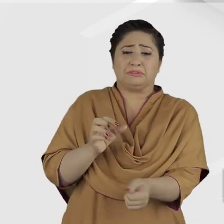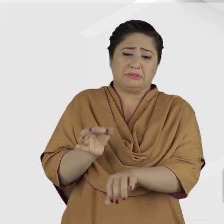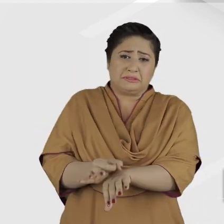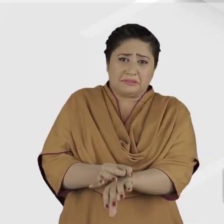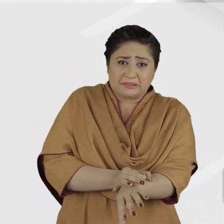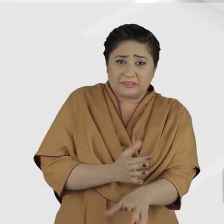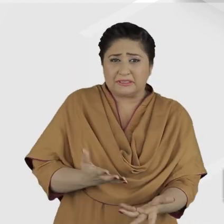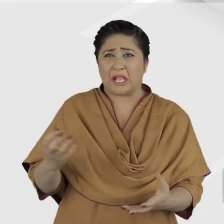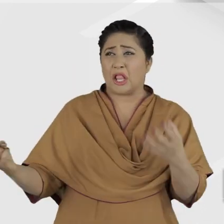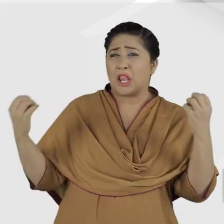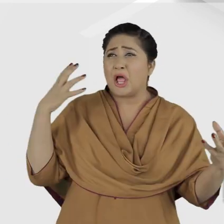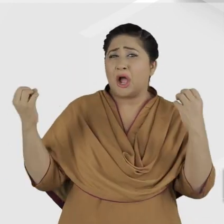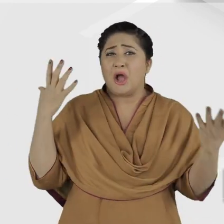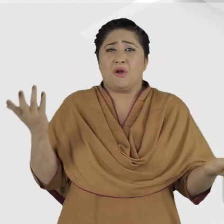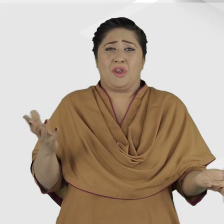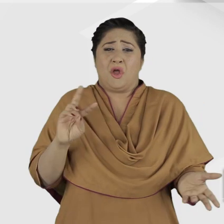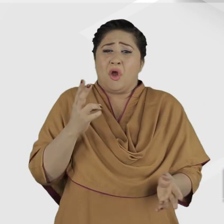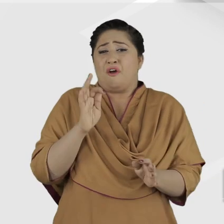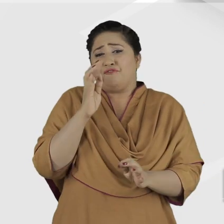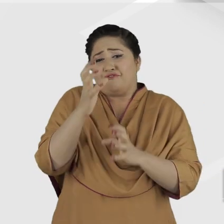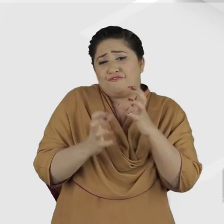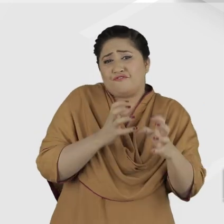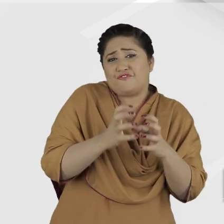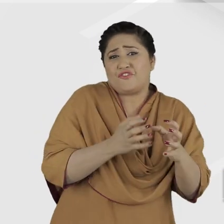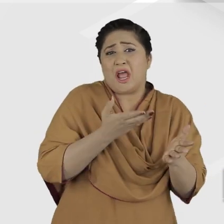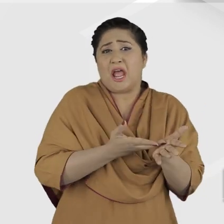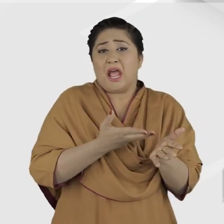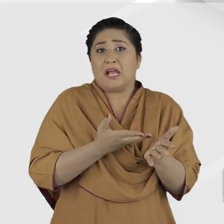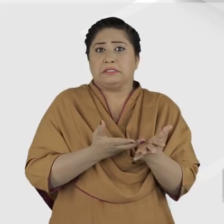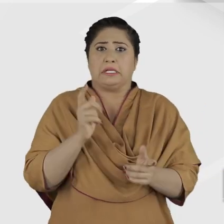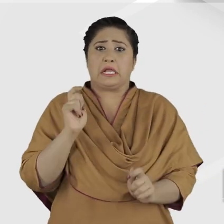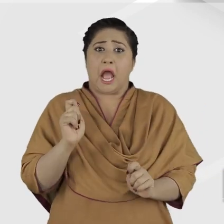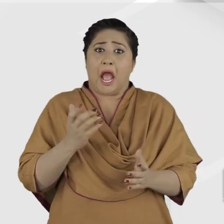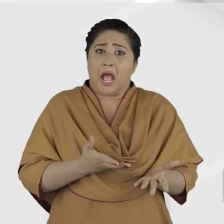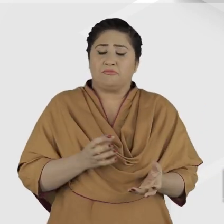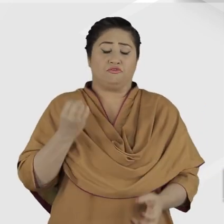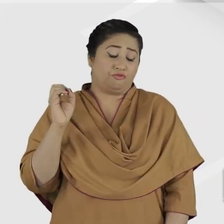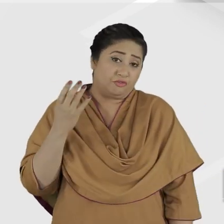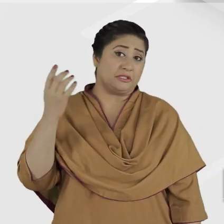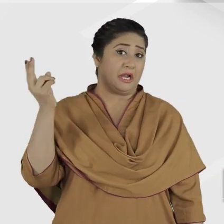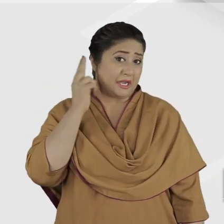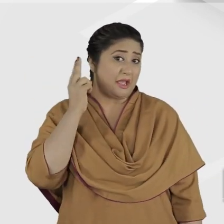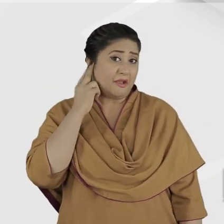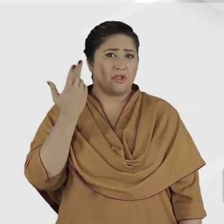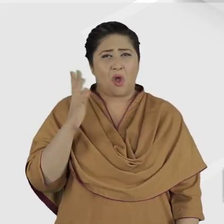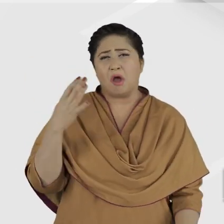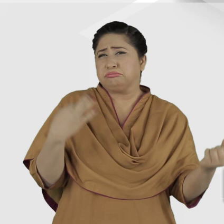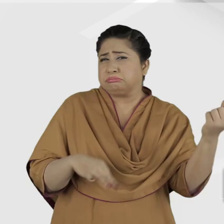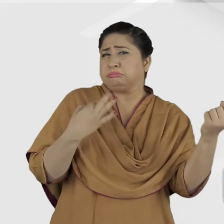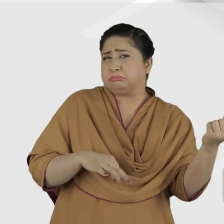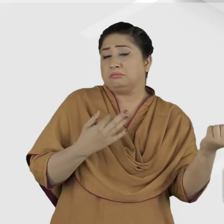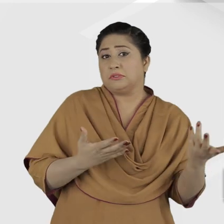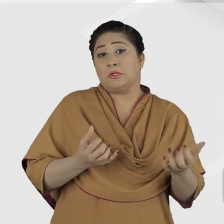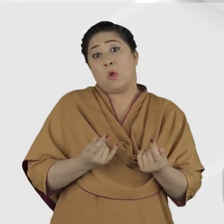untreated. Loud, prolonged noise exposure, particularly with those who work with industrial equipment or even